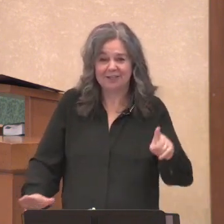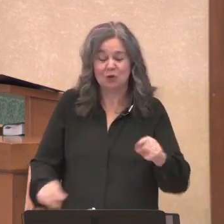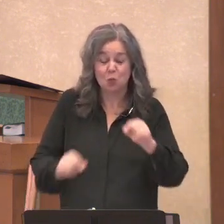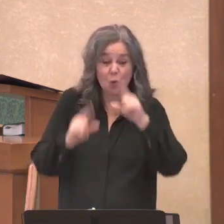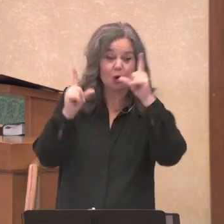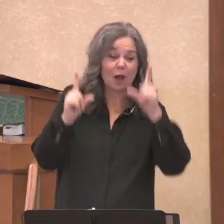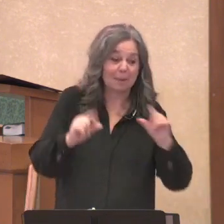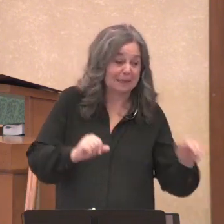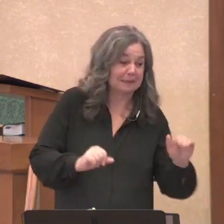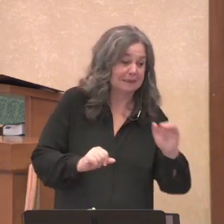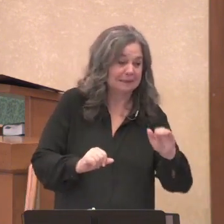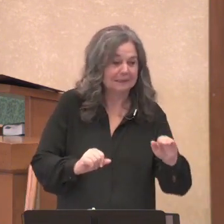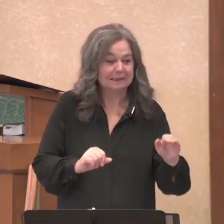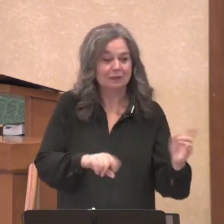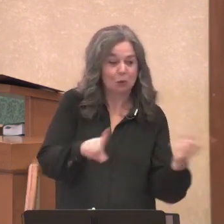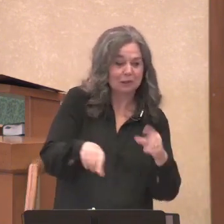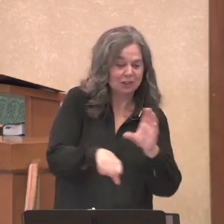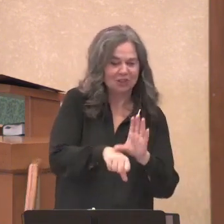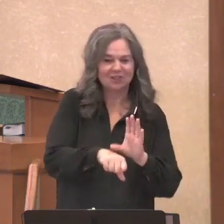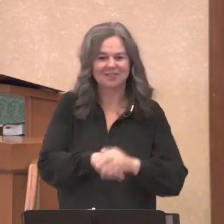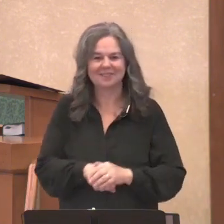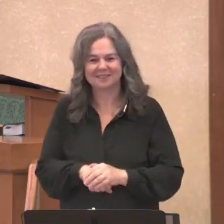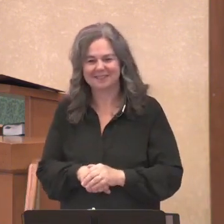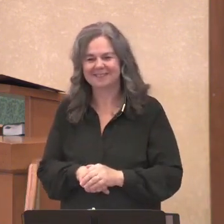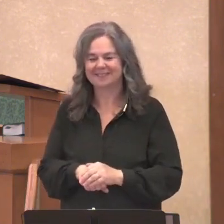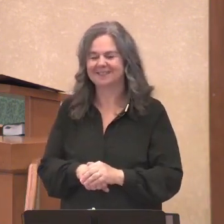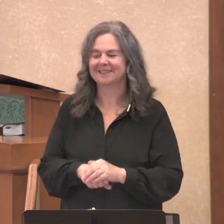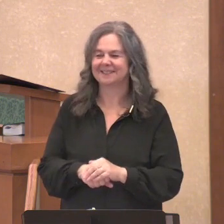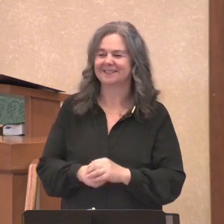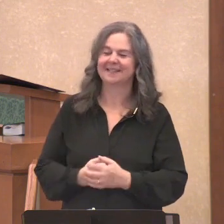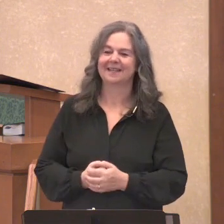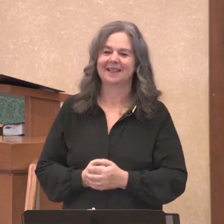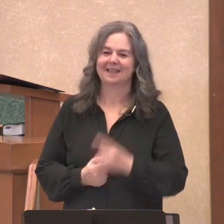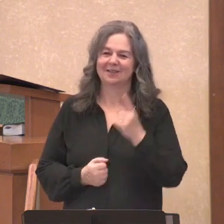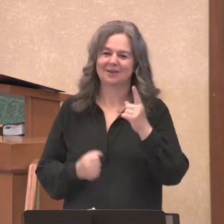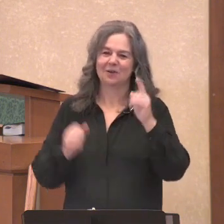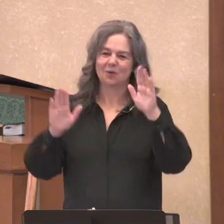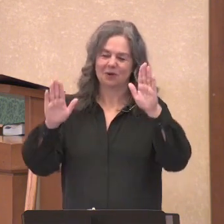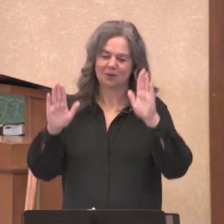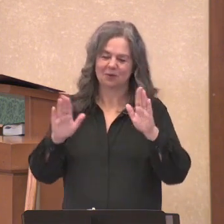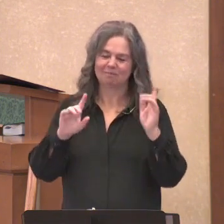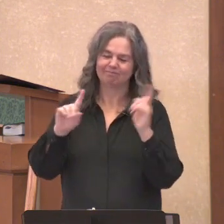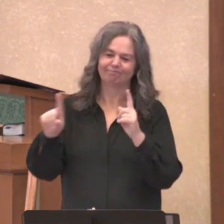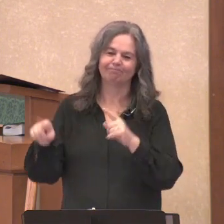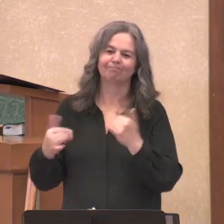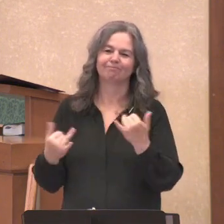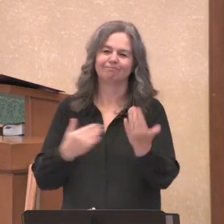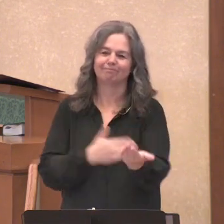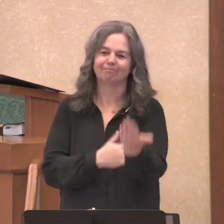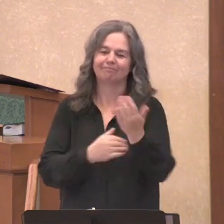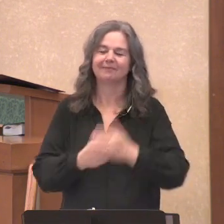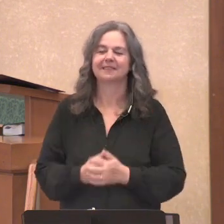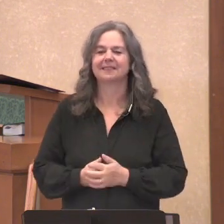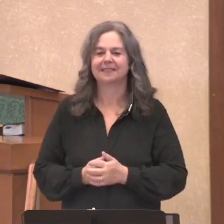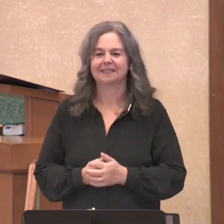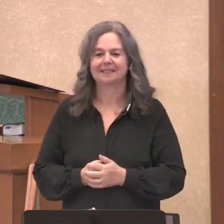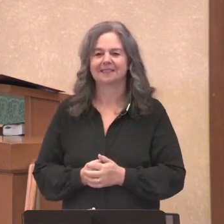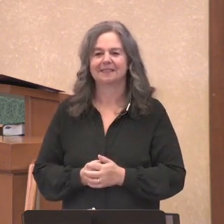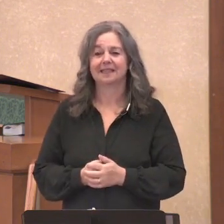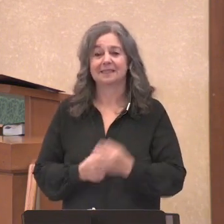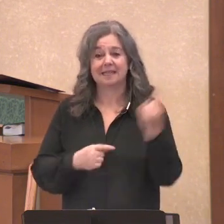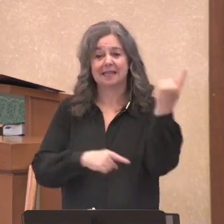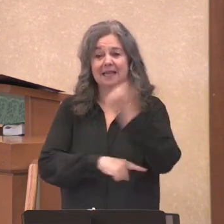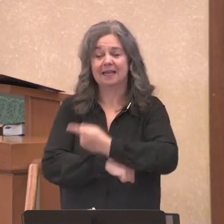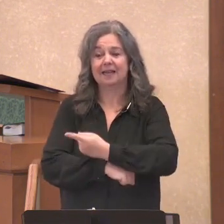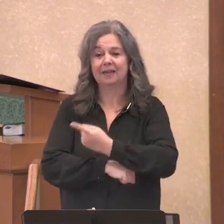their normal routine to be here in worship or to be in Sunday school this morning. It is one of those days